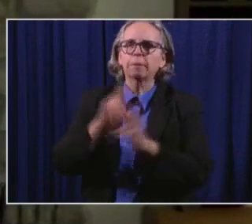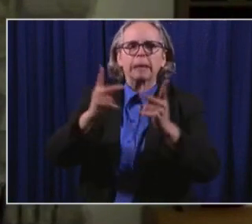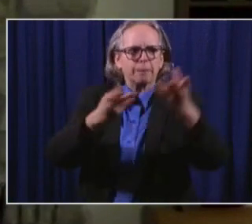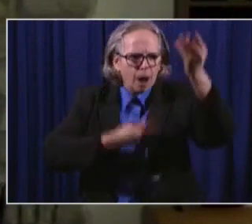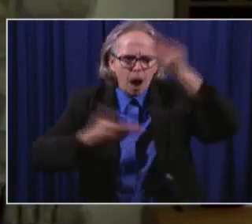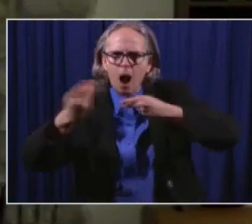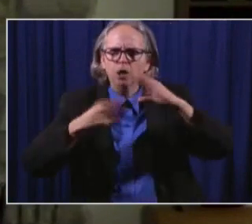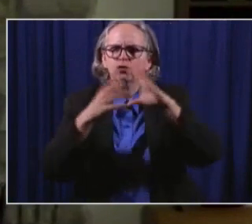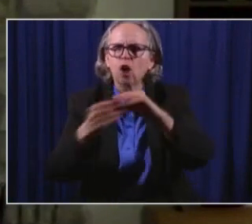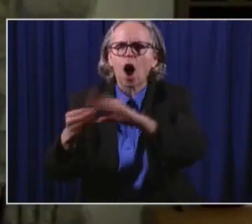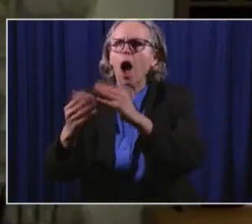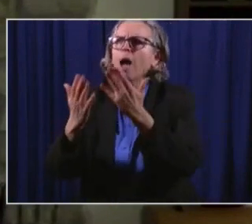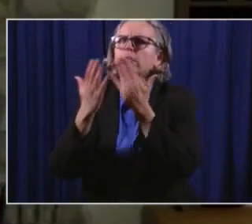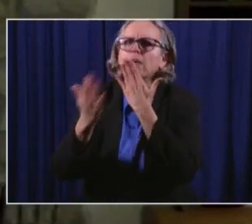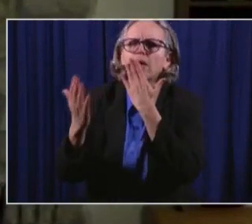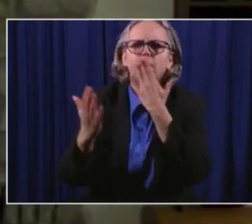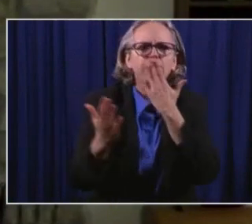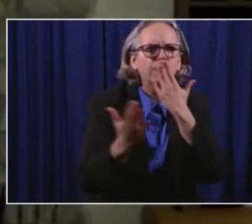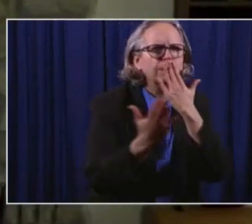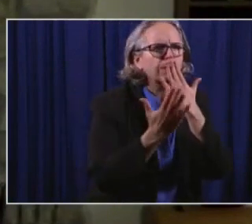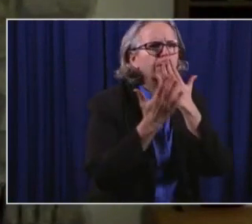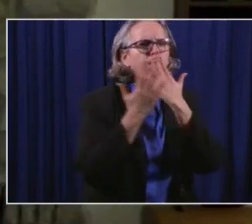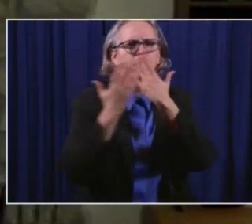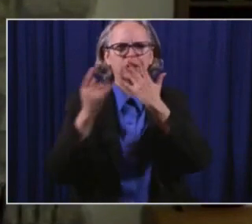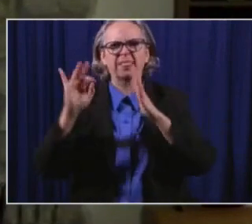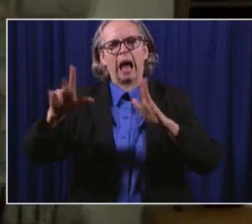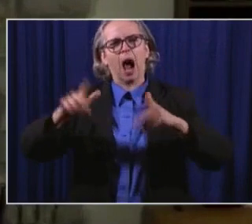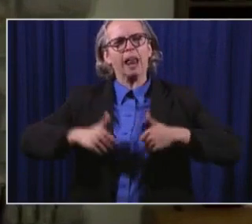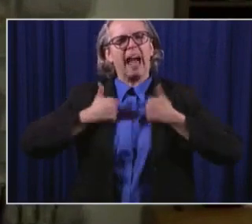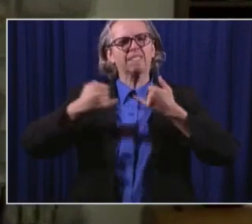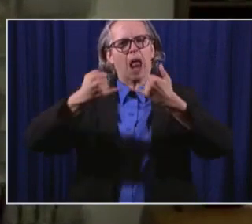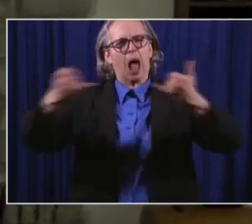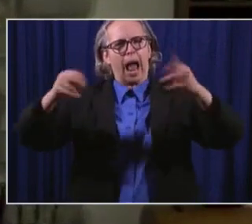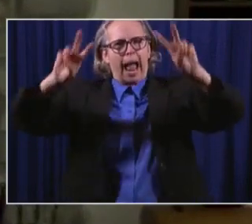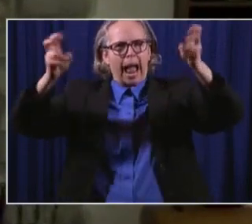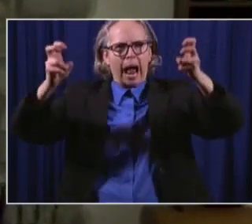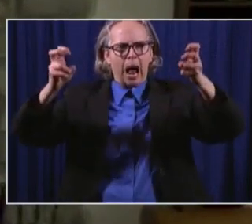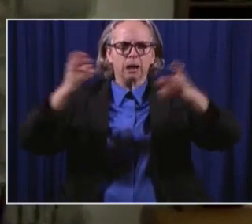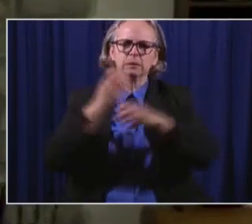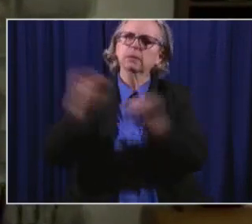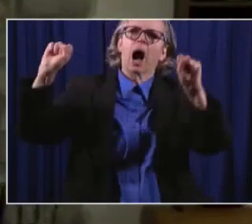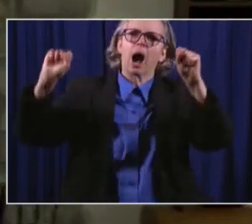keeping our businesses open. This is about keeping people employed in Ohio.